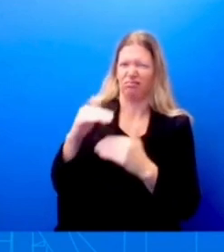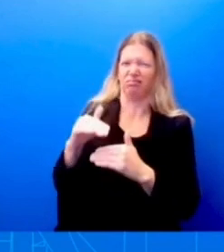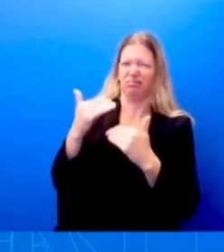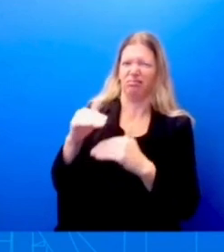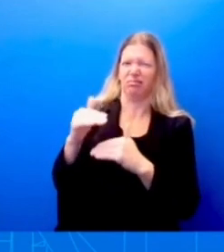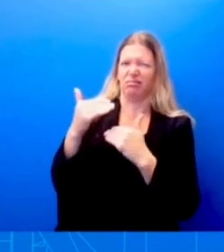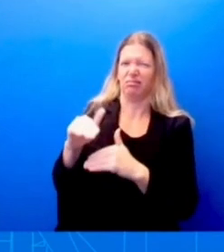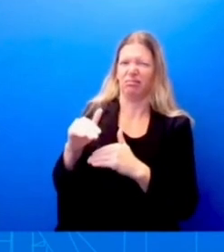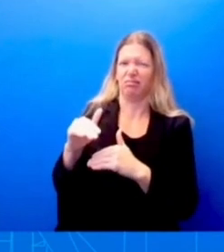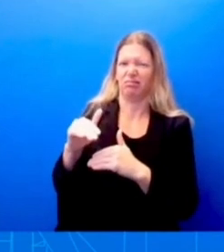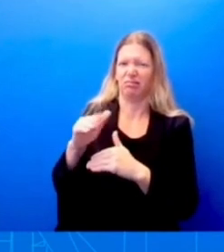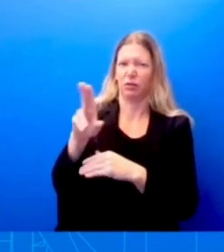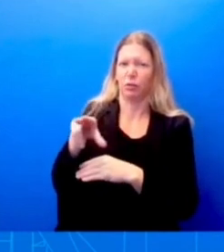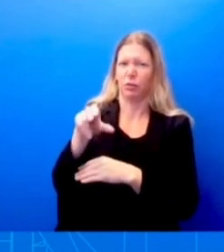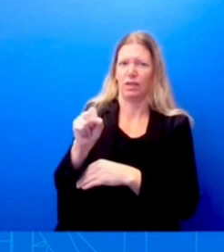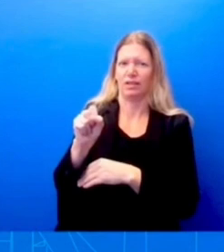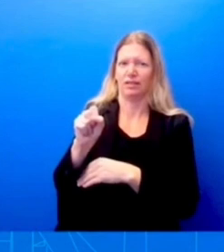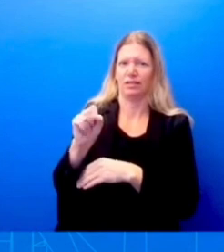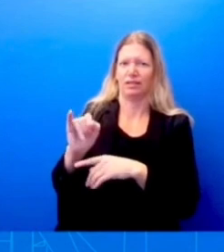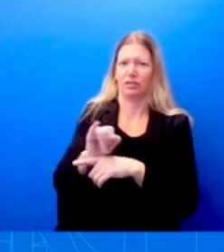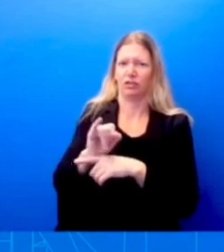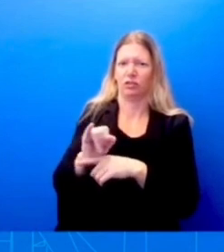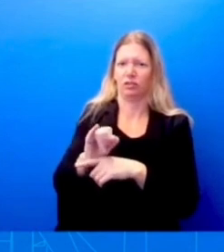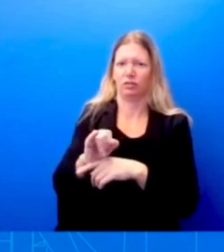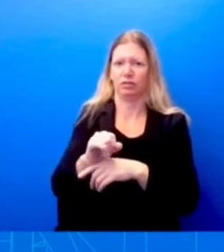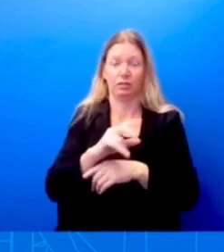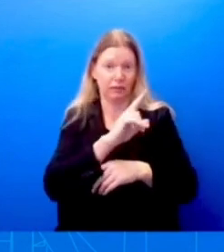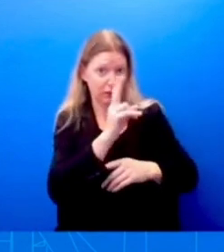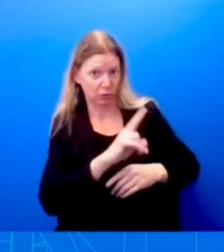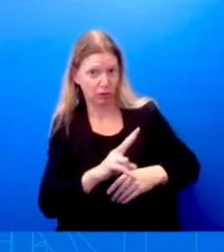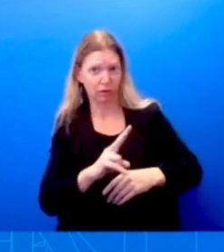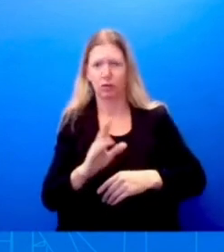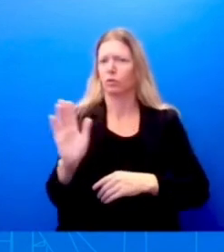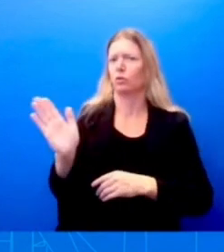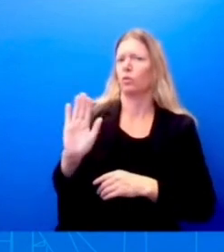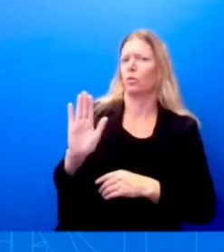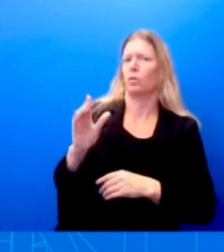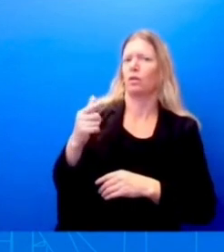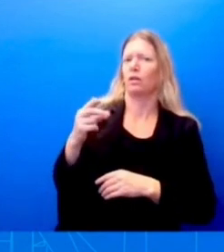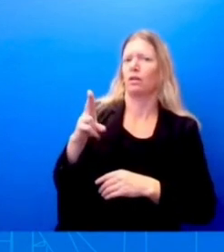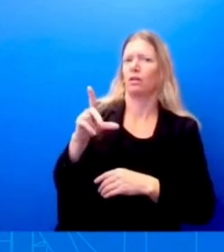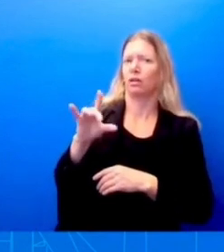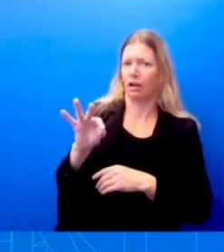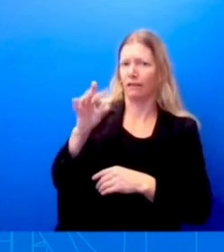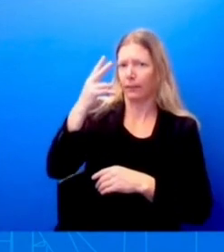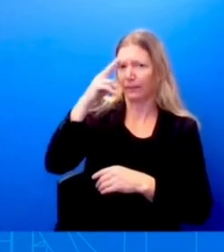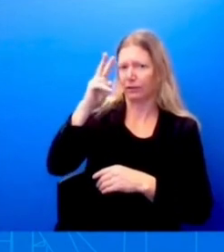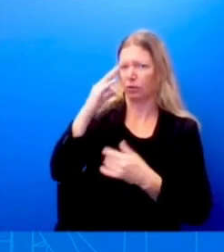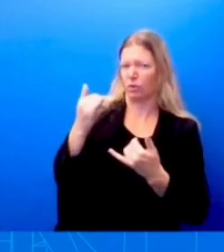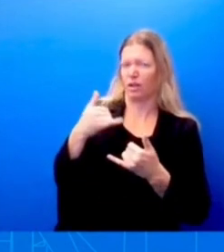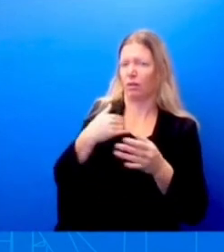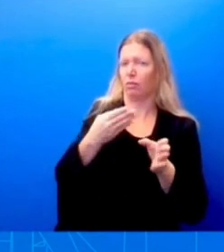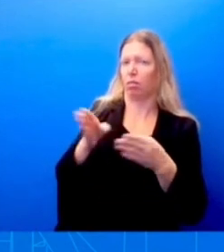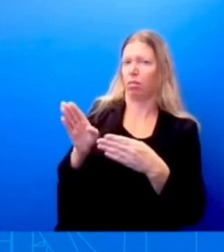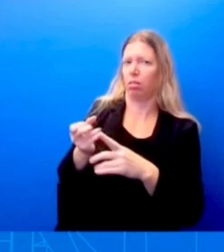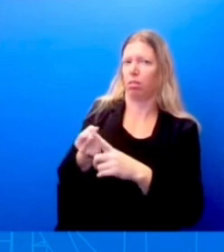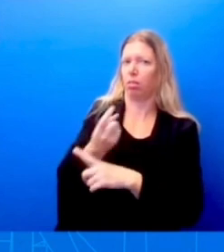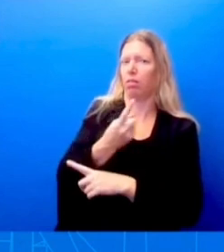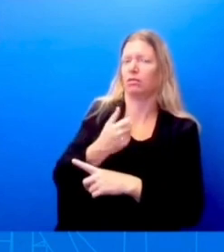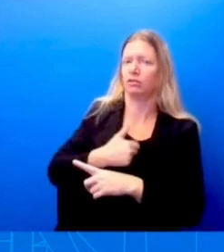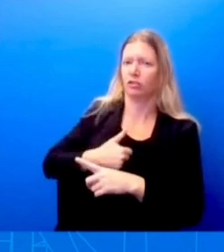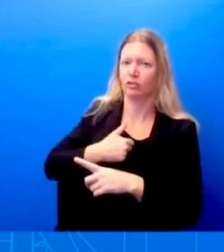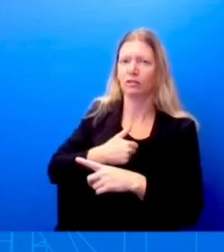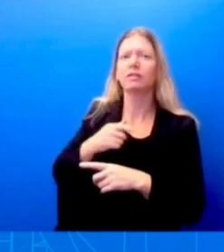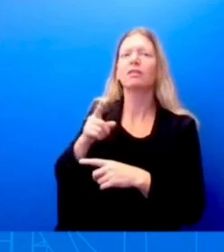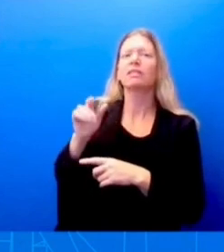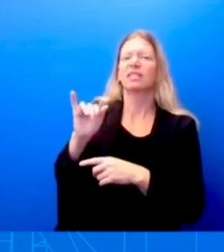Venezuela specifically? about, I'm talking about Gulf of Mexico. No, I'm talking about oil. Right. Second question about. Um, so there was a new leases were offered,